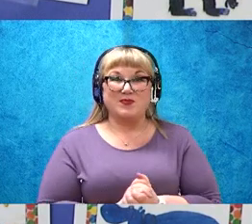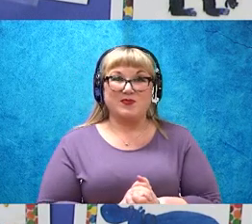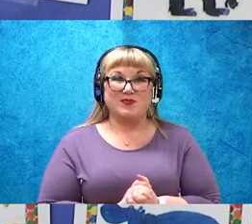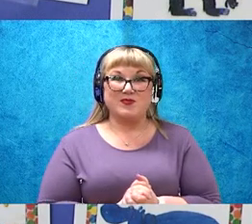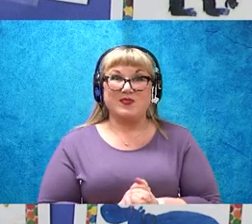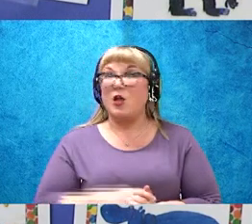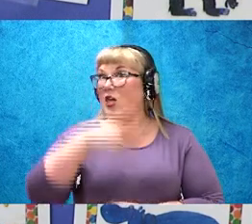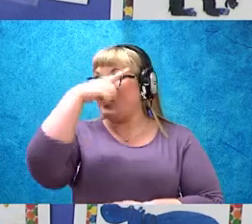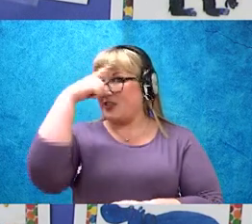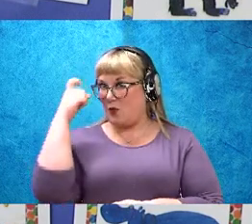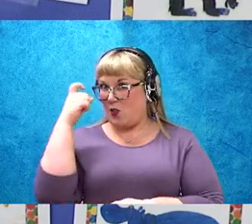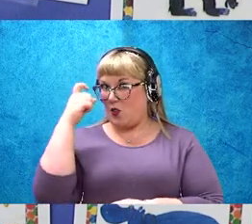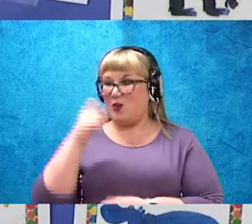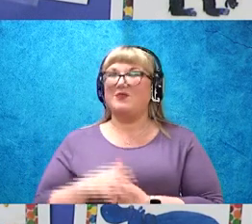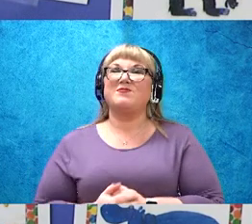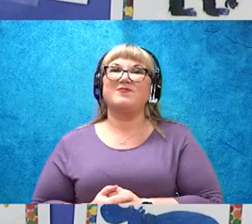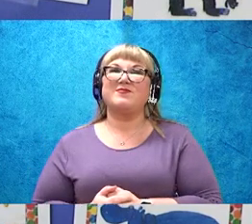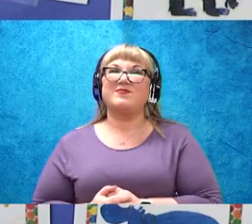Summer.